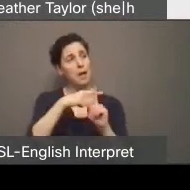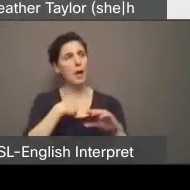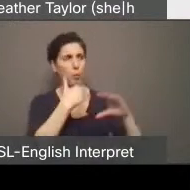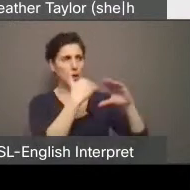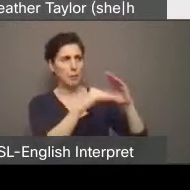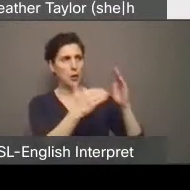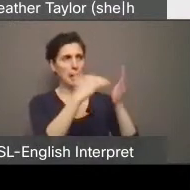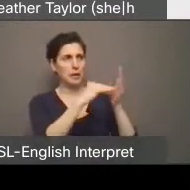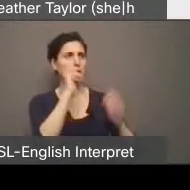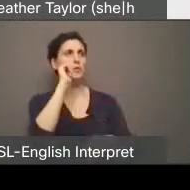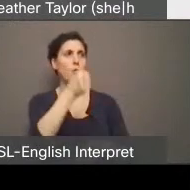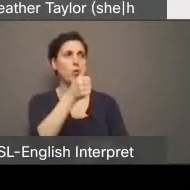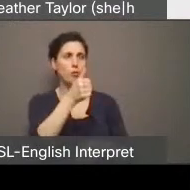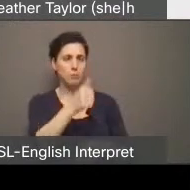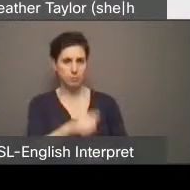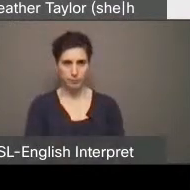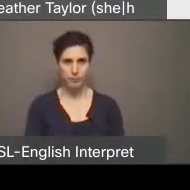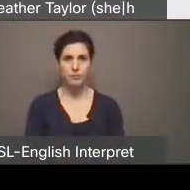well tomorrow.